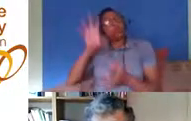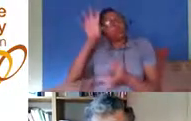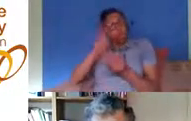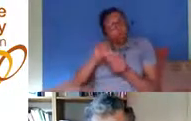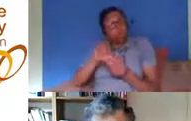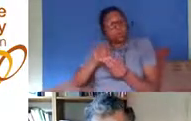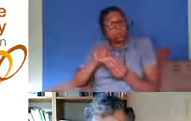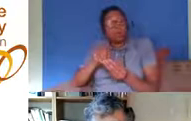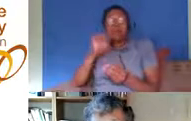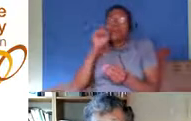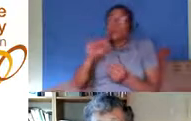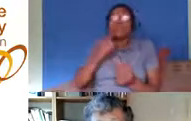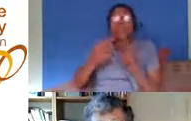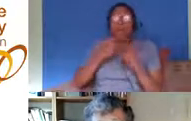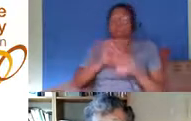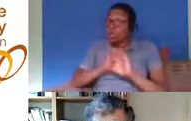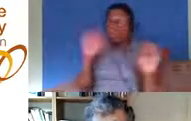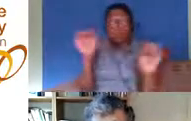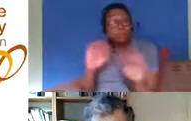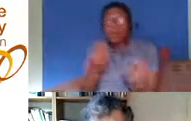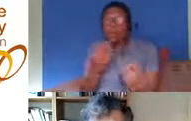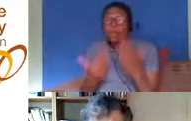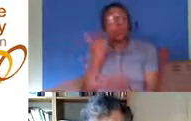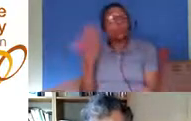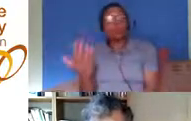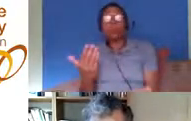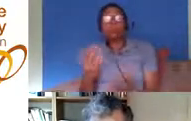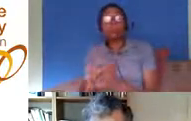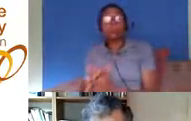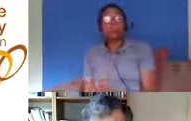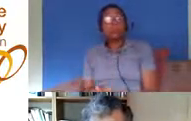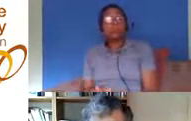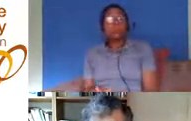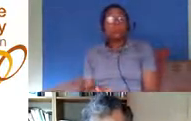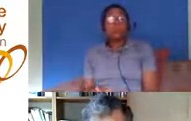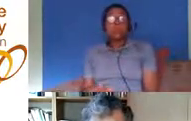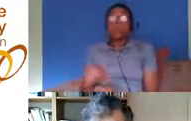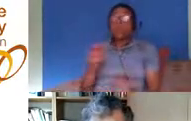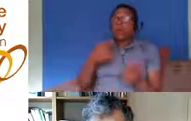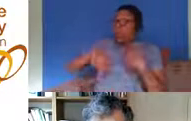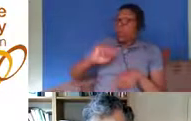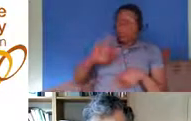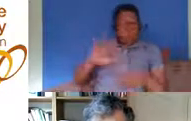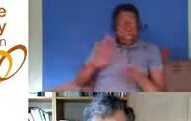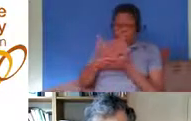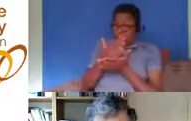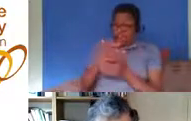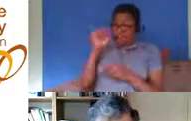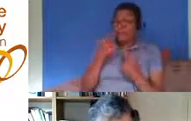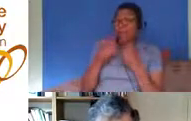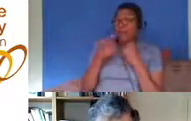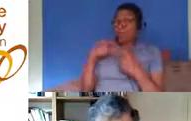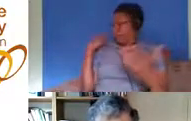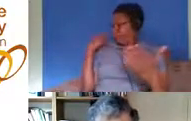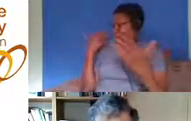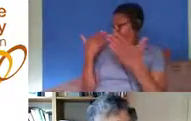necessarily new none of the data that we we were already sharing by february is necessarily new what is